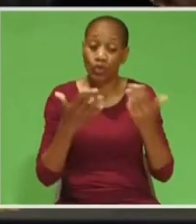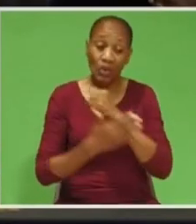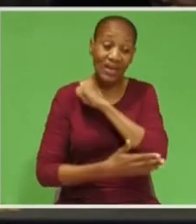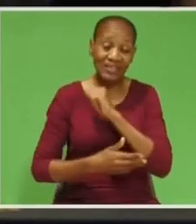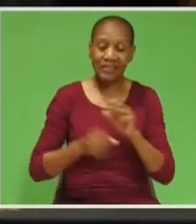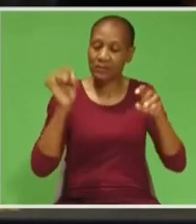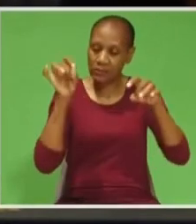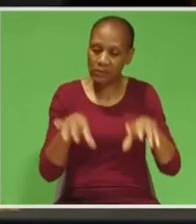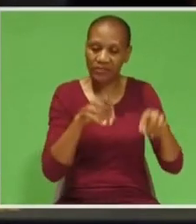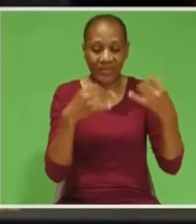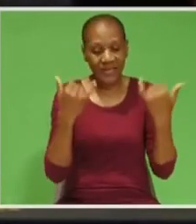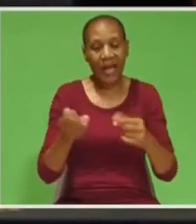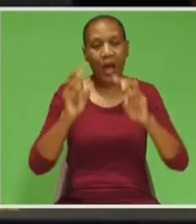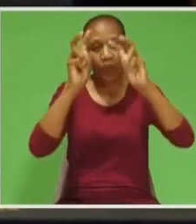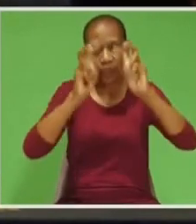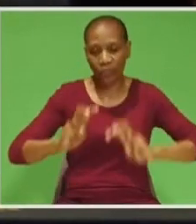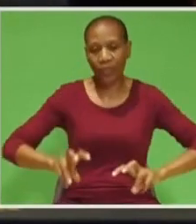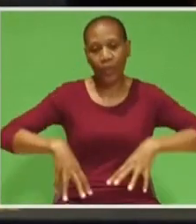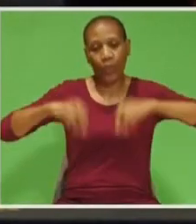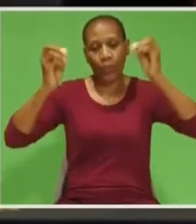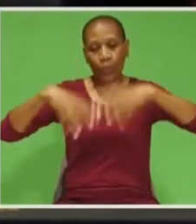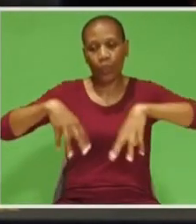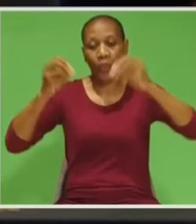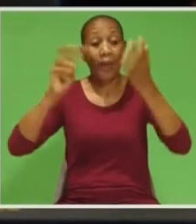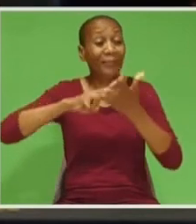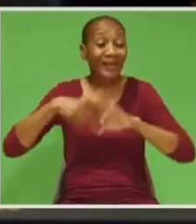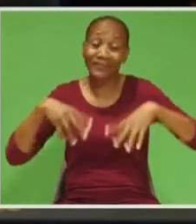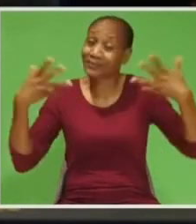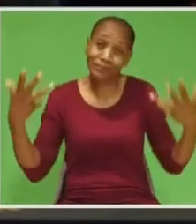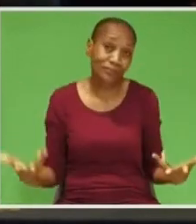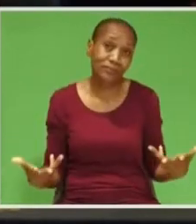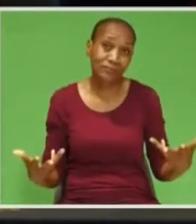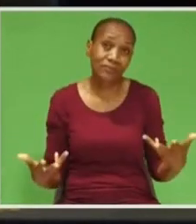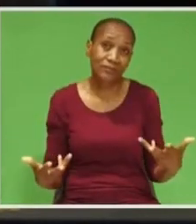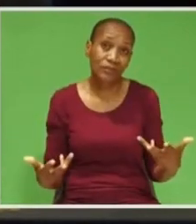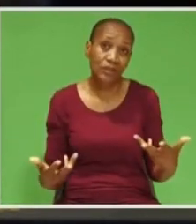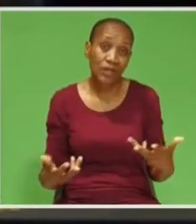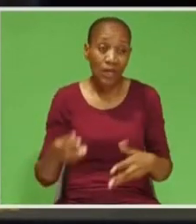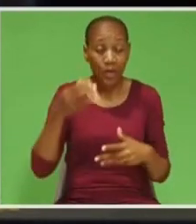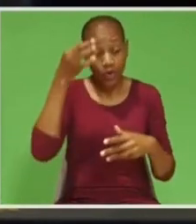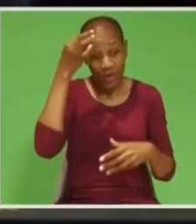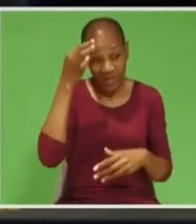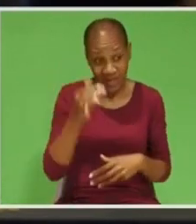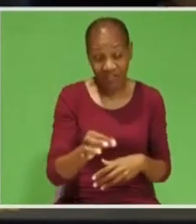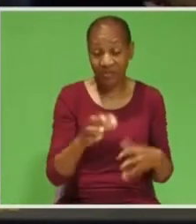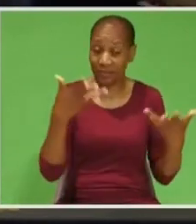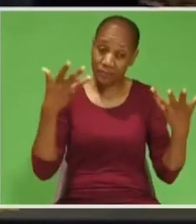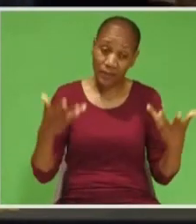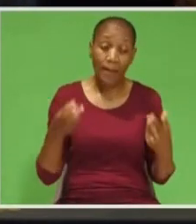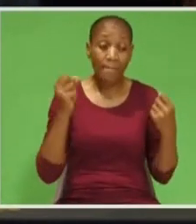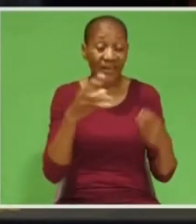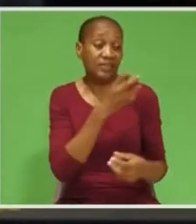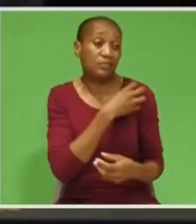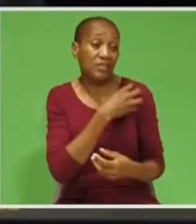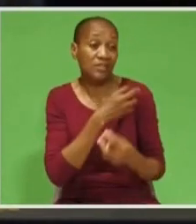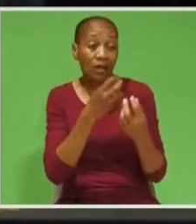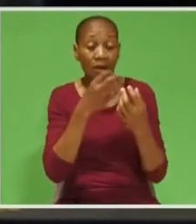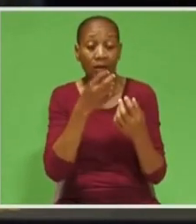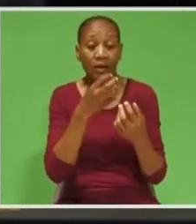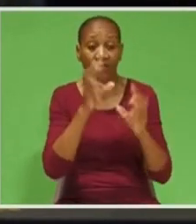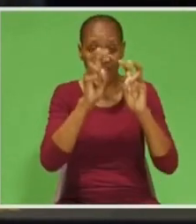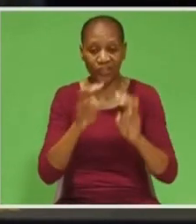from load shedding with no plans in place from the governing party except the Minister of Electricity?